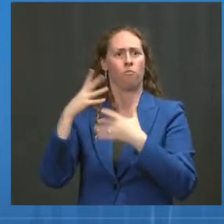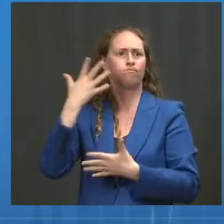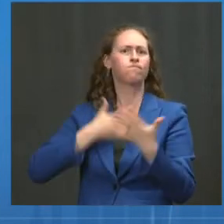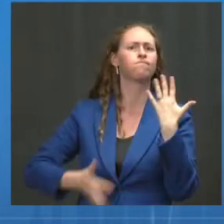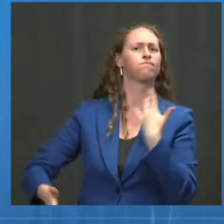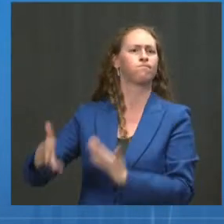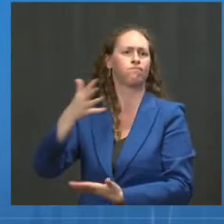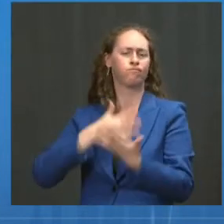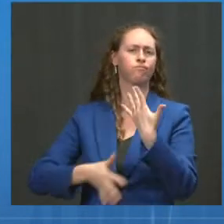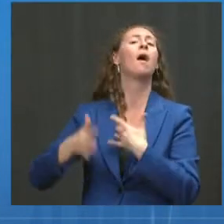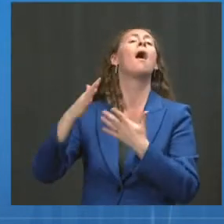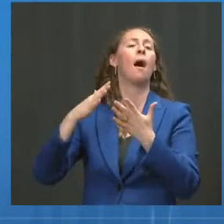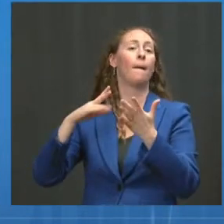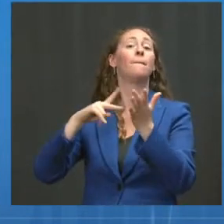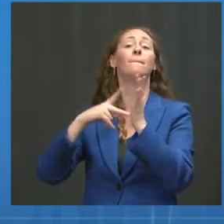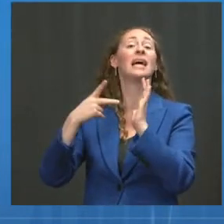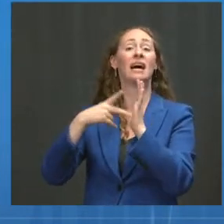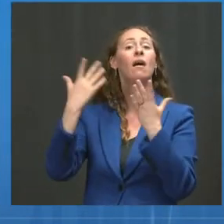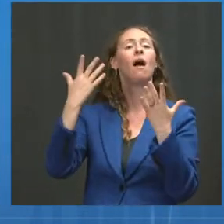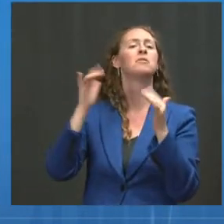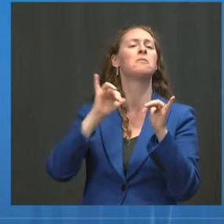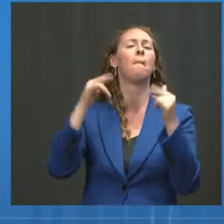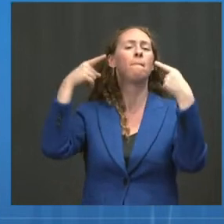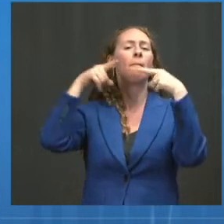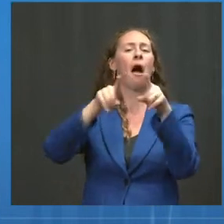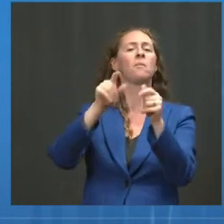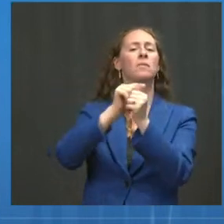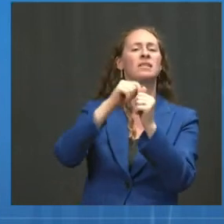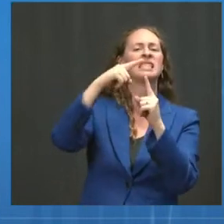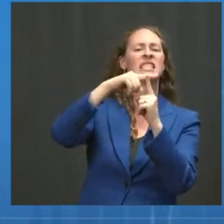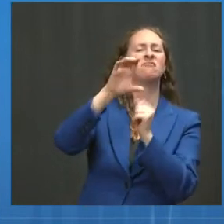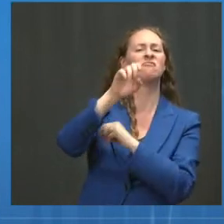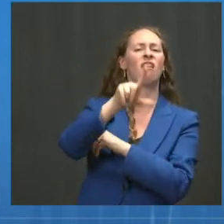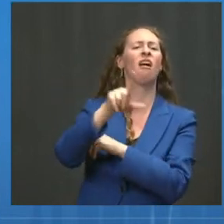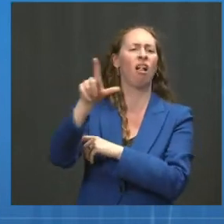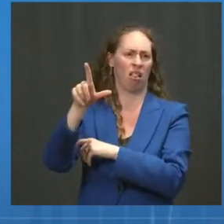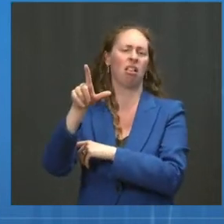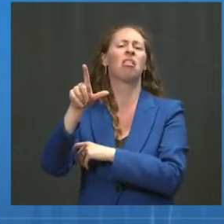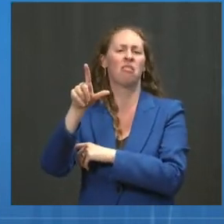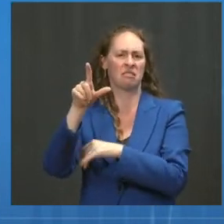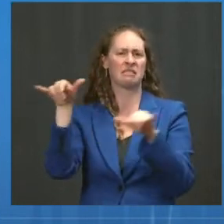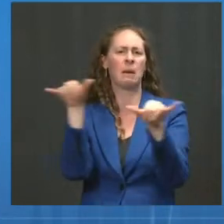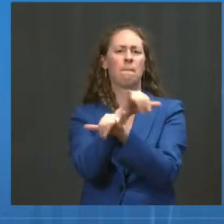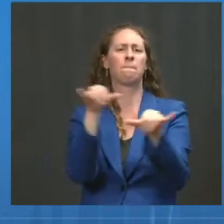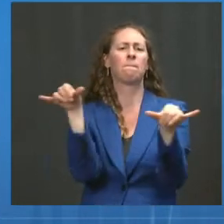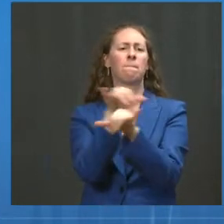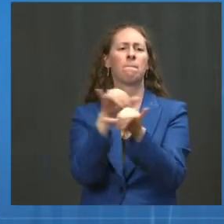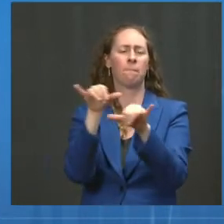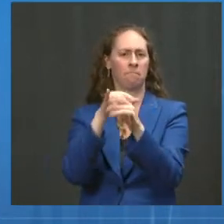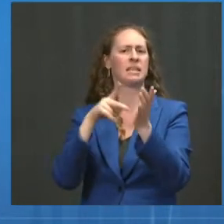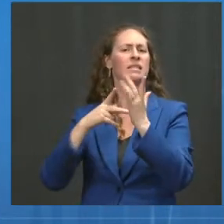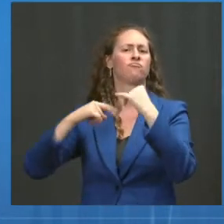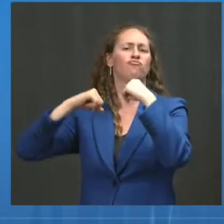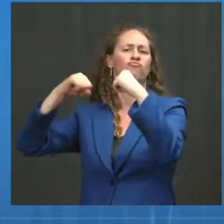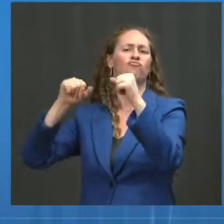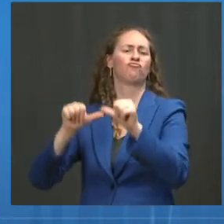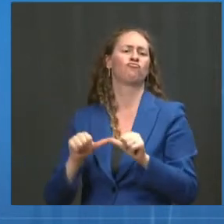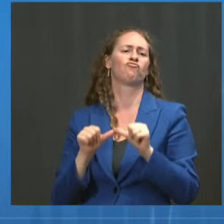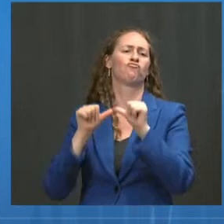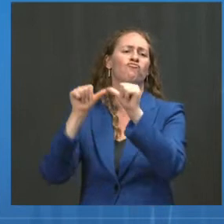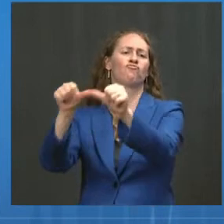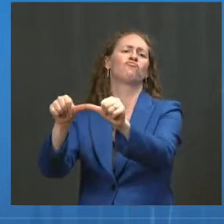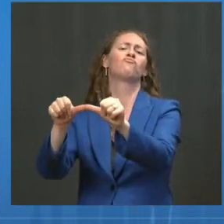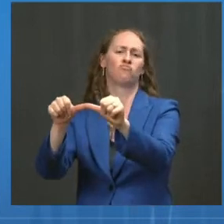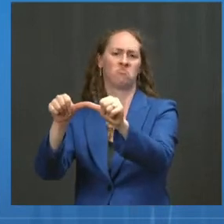higher and higher. So based on that, that would be the most easily and actually most common and